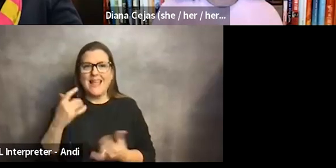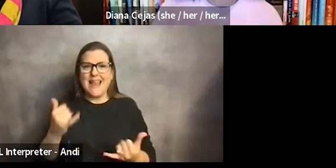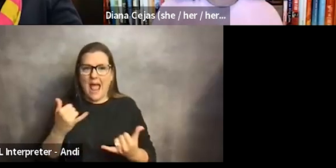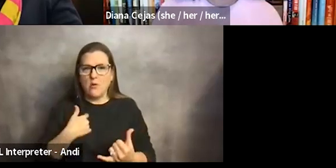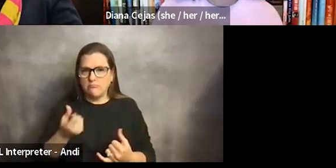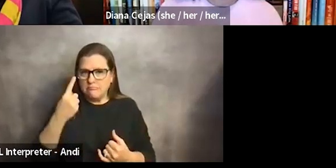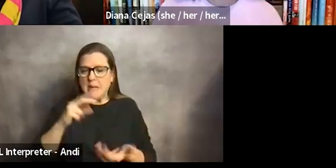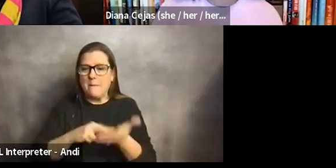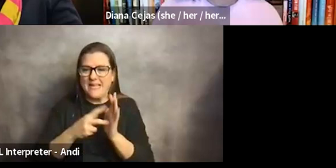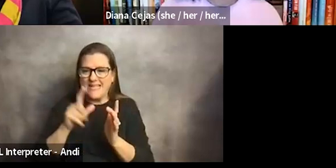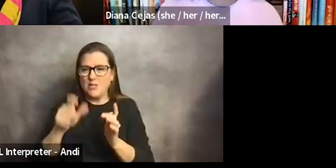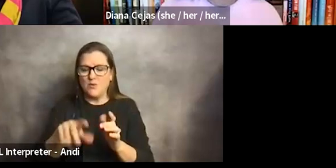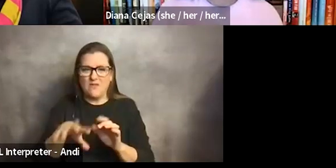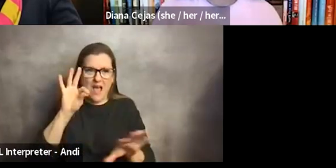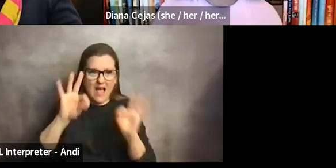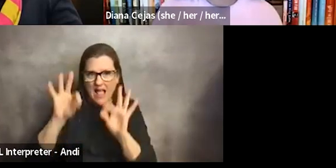from others.